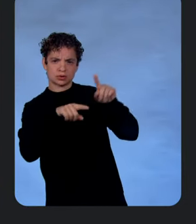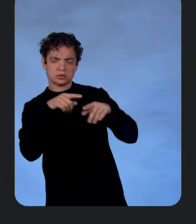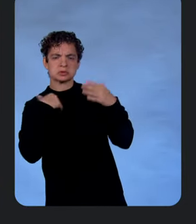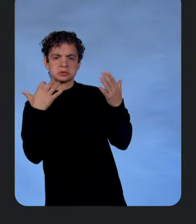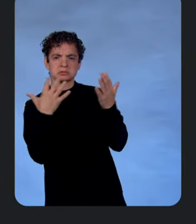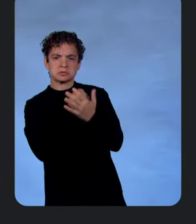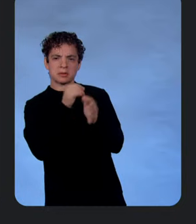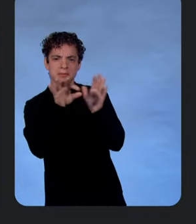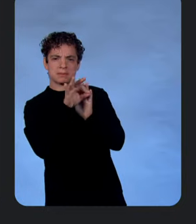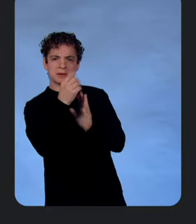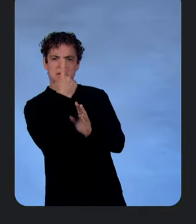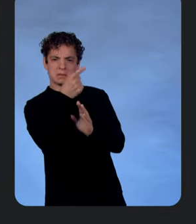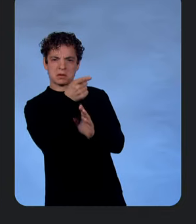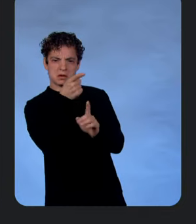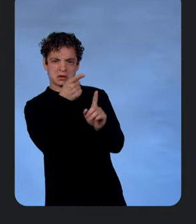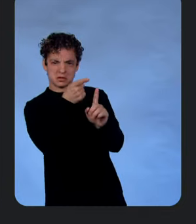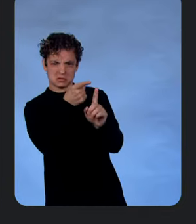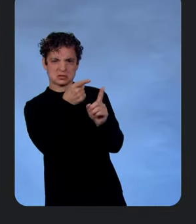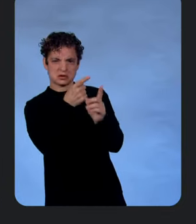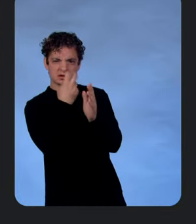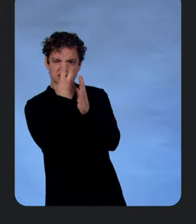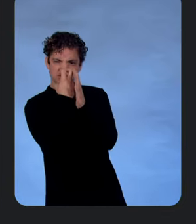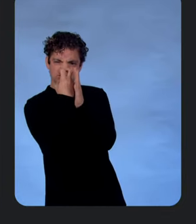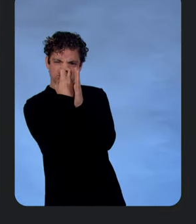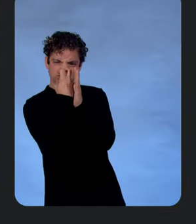Let's dig into one of them to learn more.